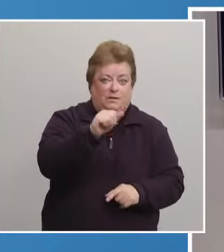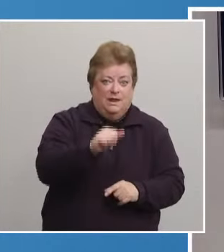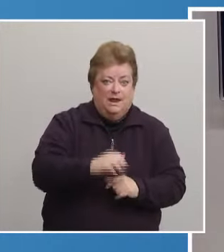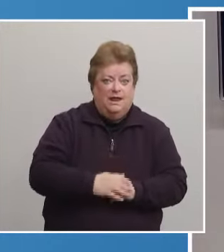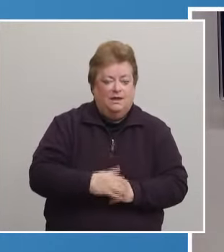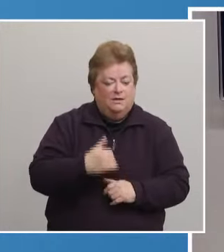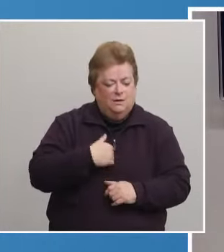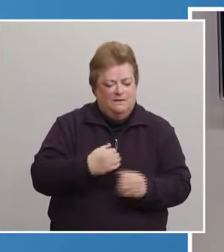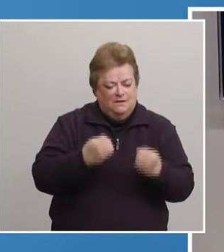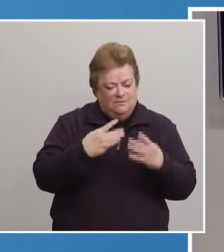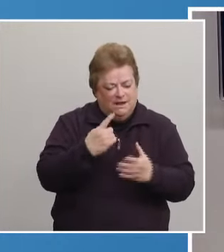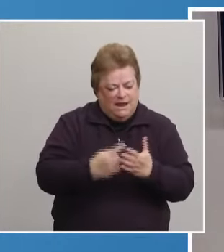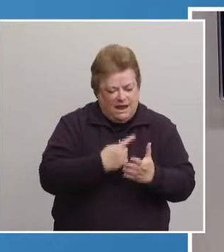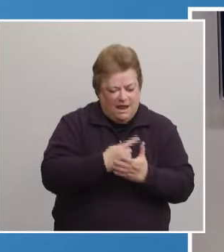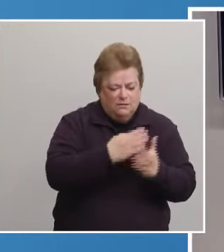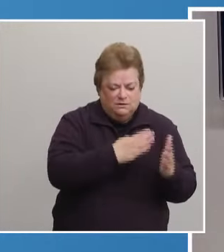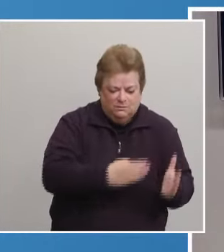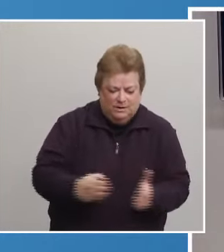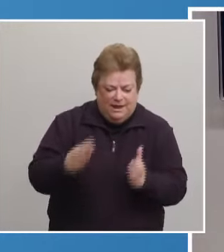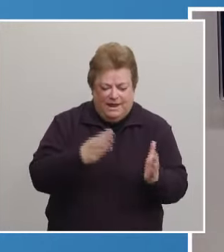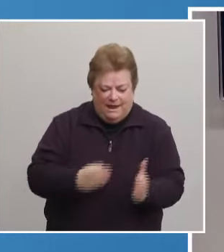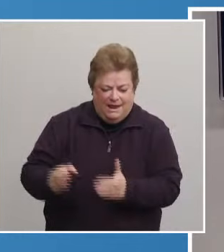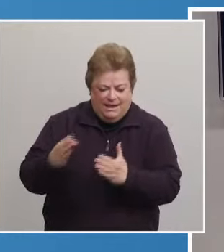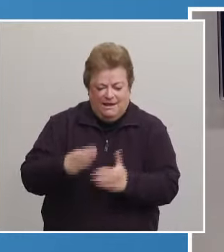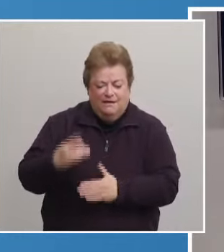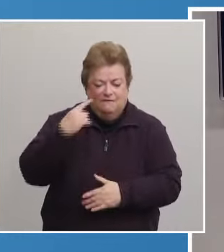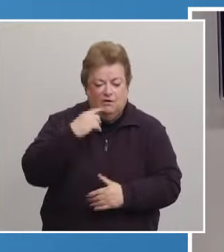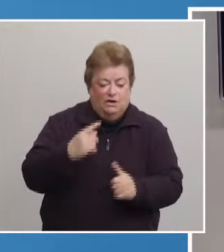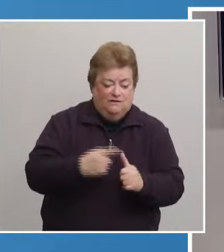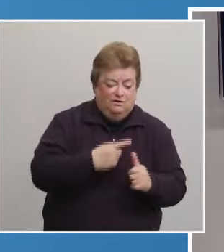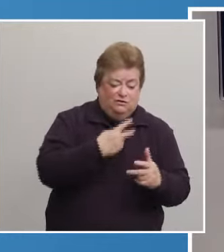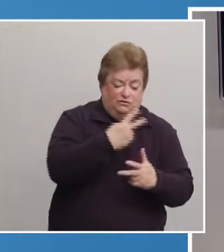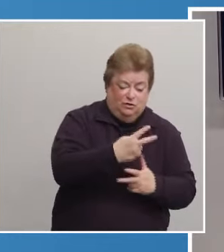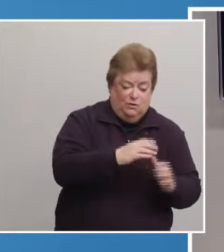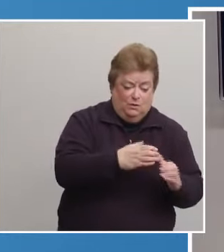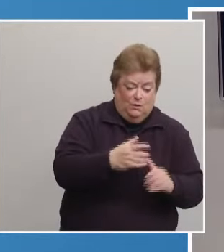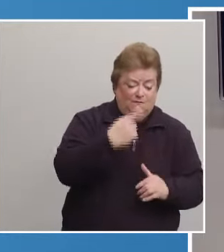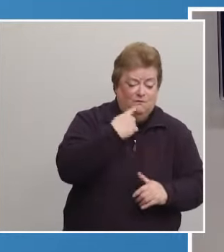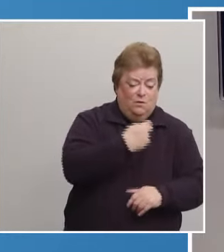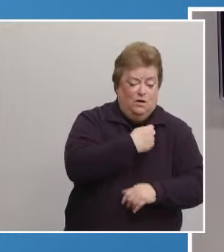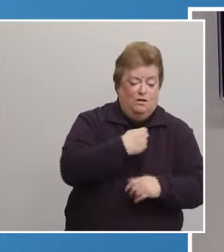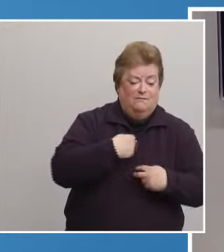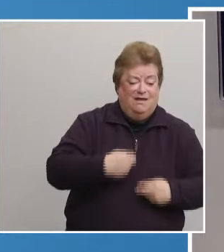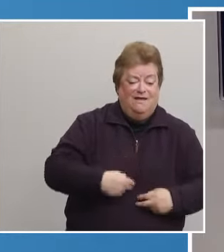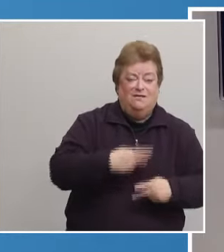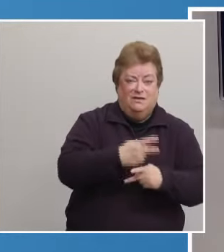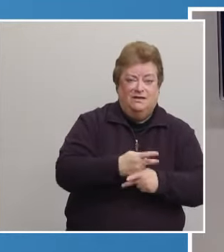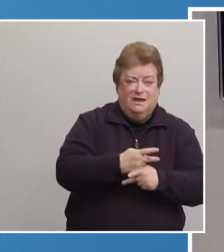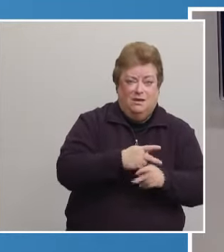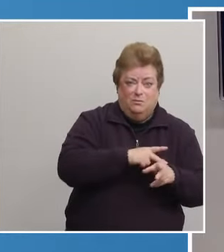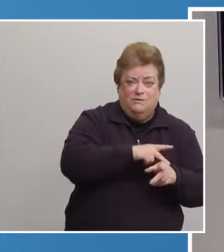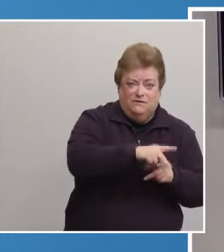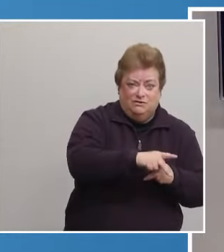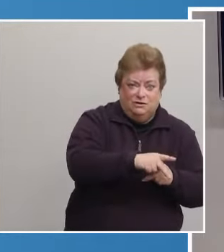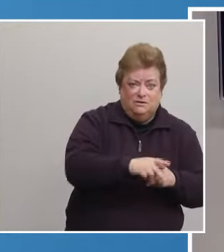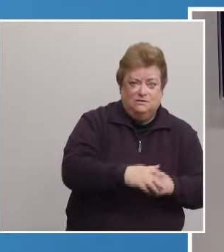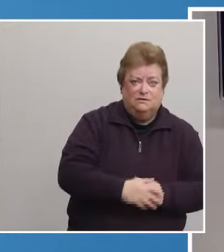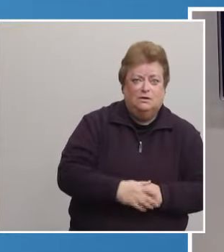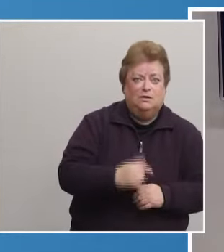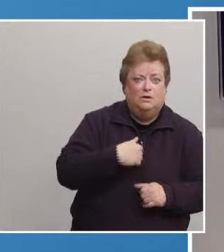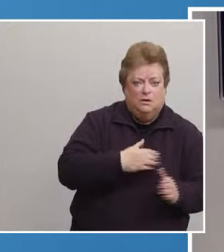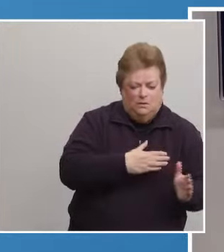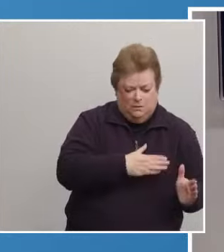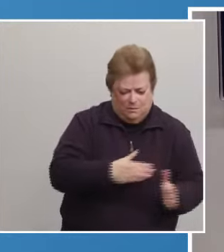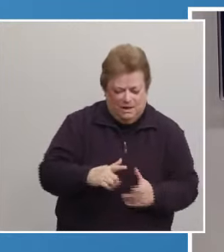of planning and preparation went into our first two clinics for the health care professionals to make sure things ran smoothly. We